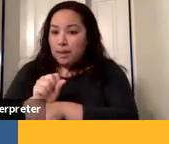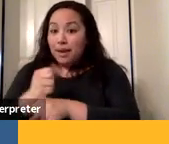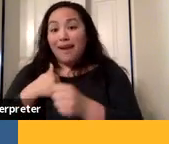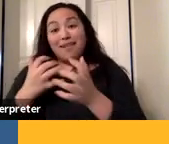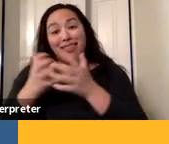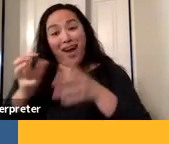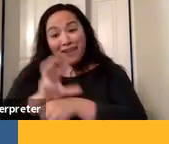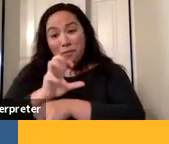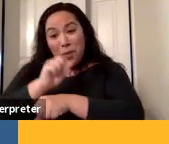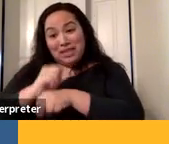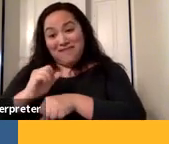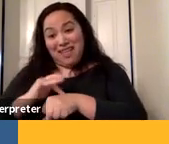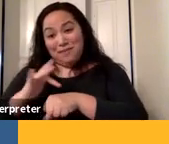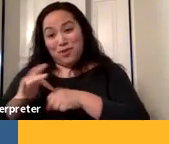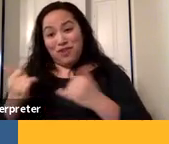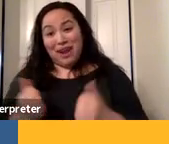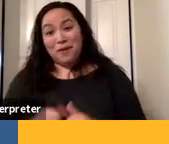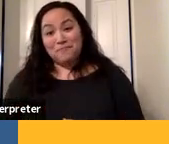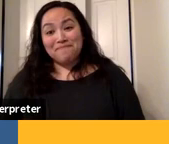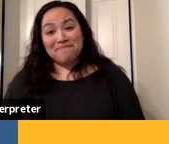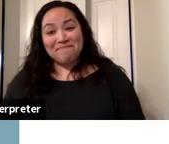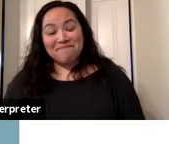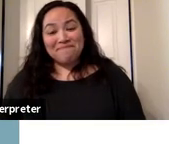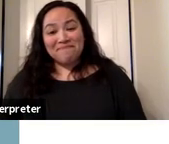available right now. Thank you.